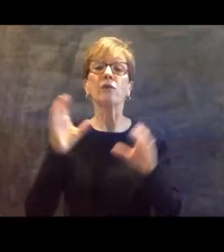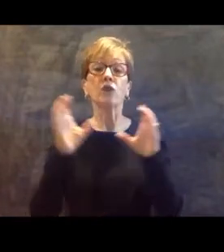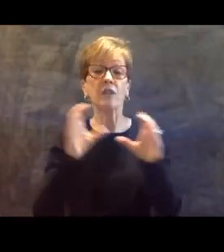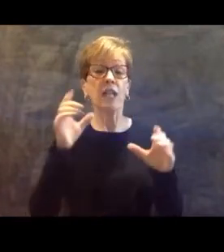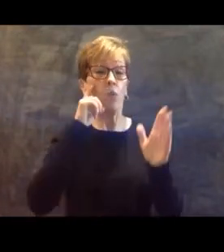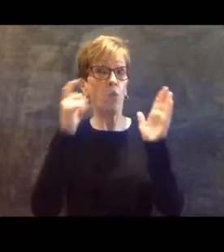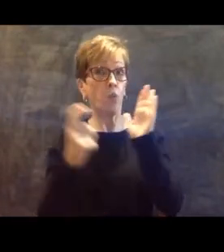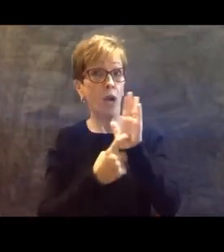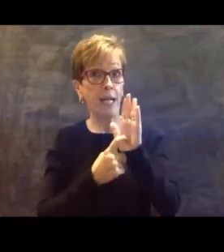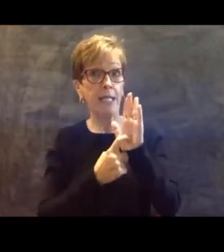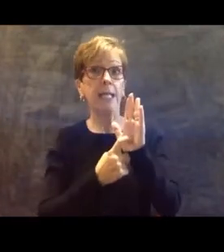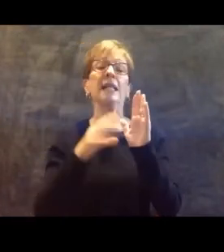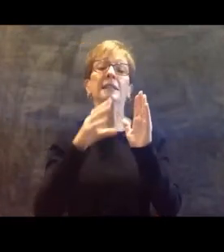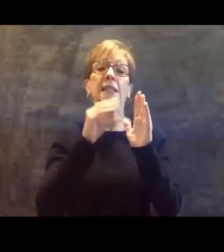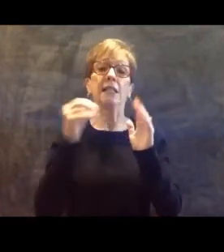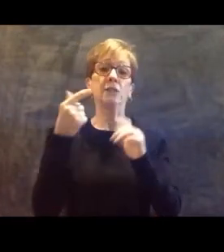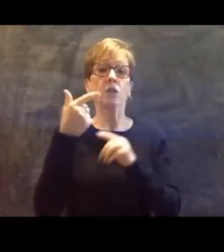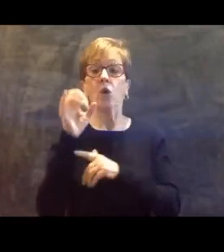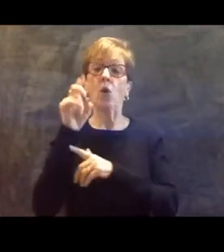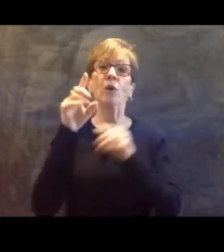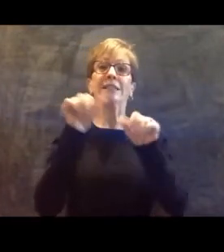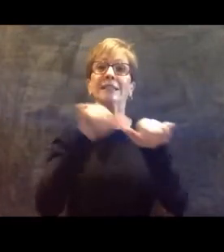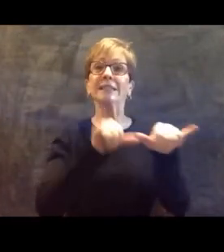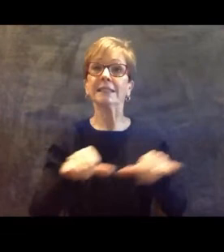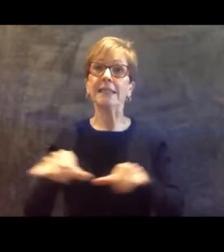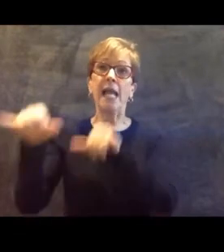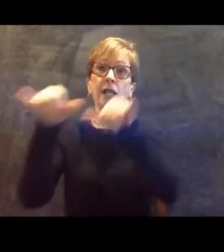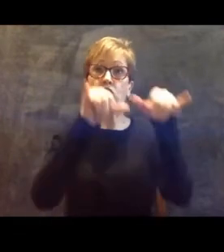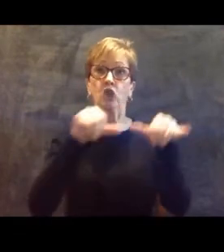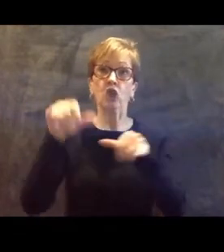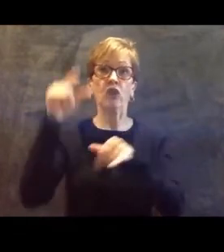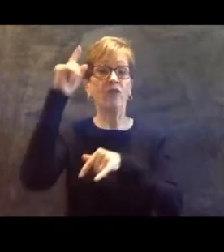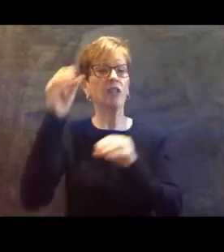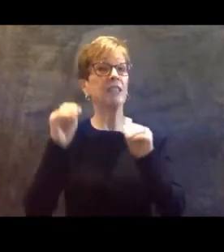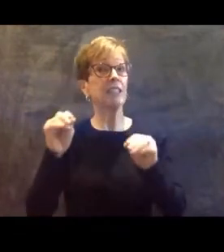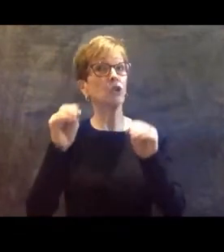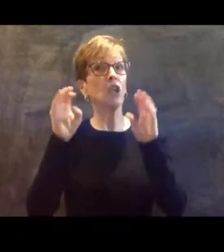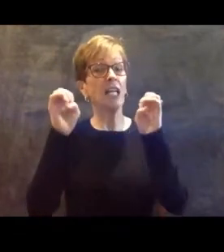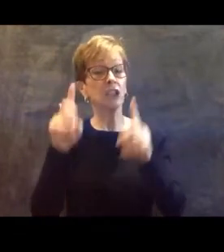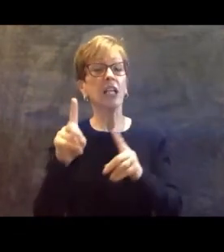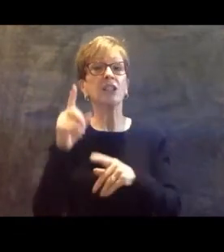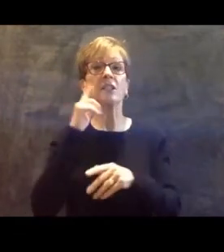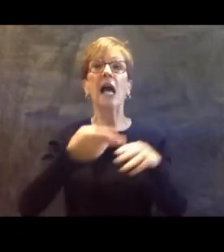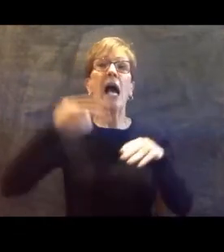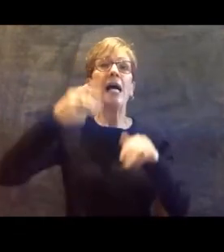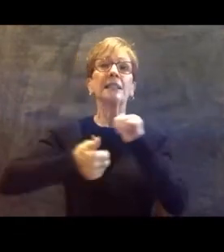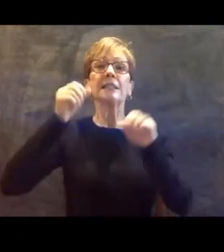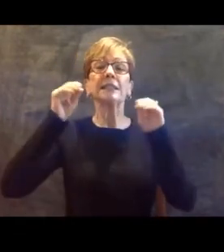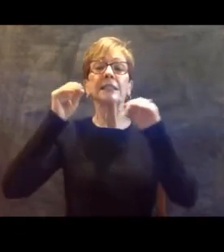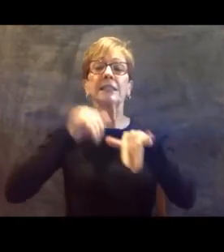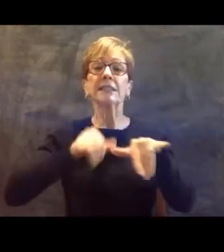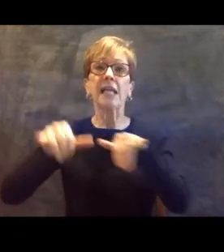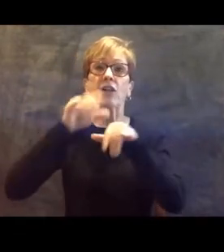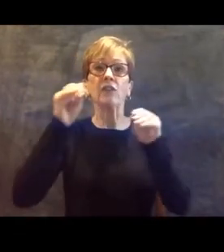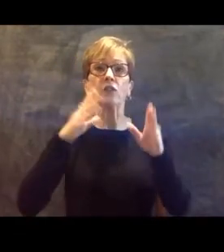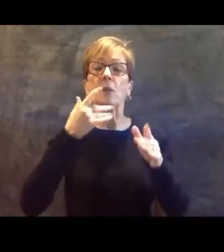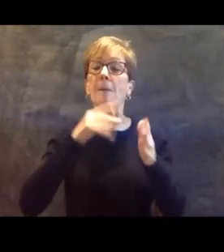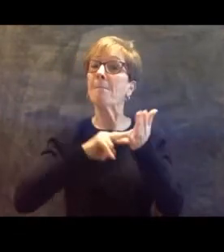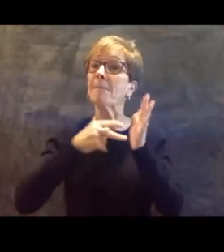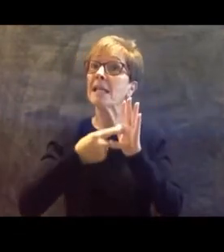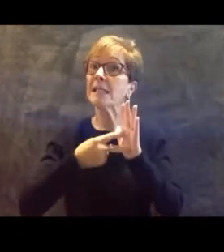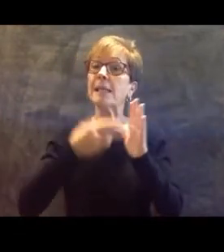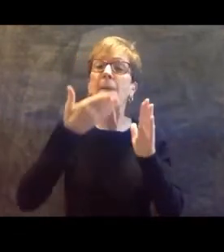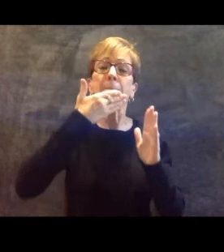gold standard in teacher certification is based on higher standards for teachers, which means better learning for the students of